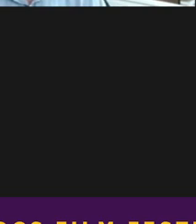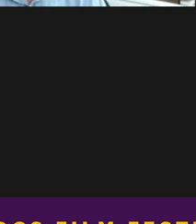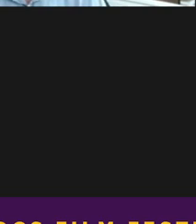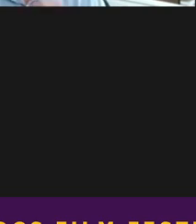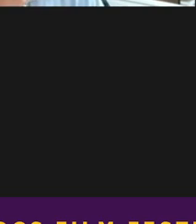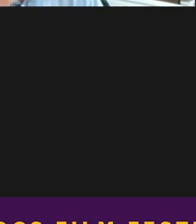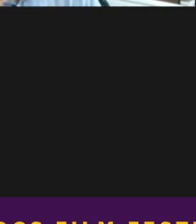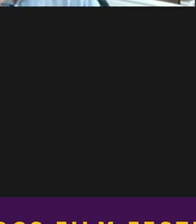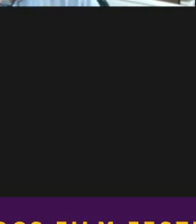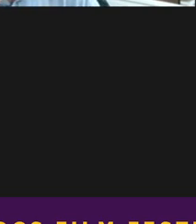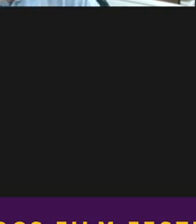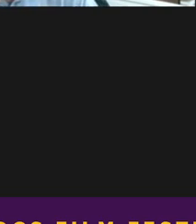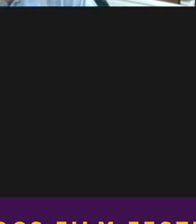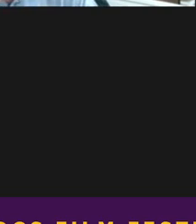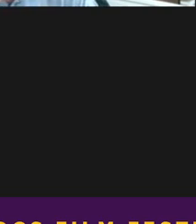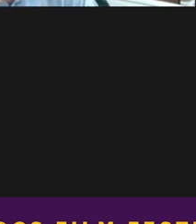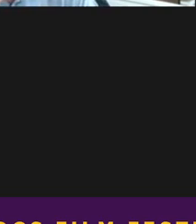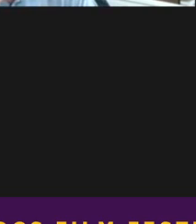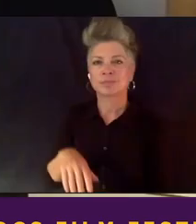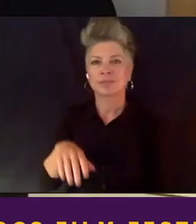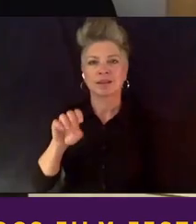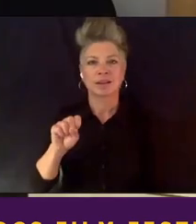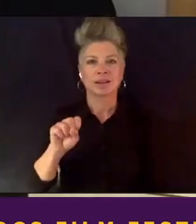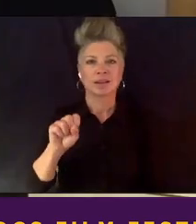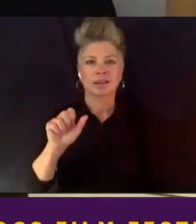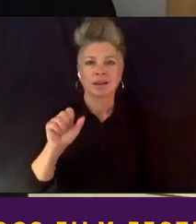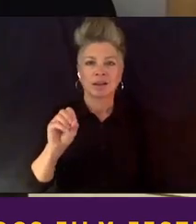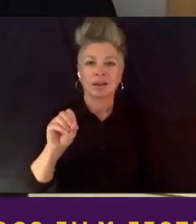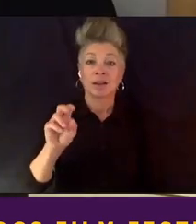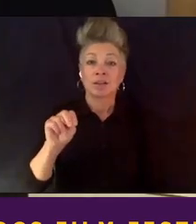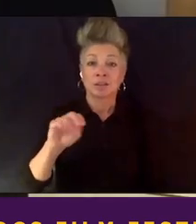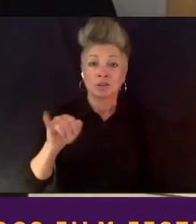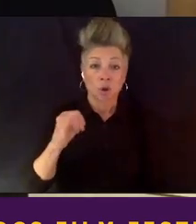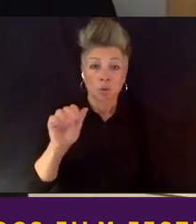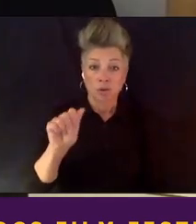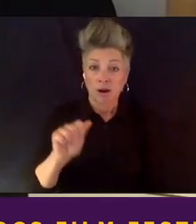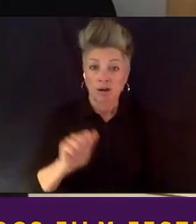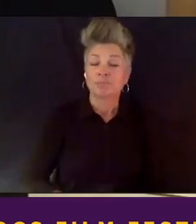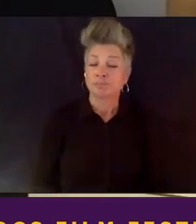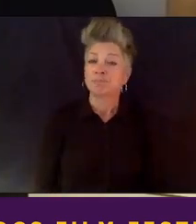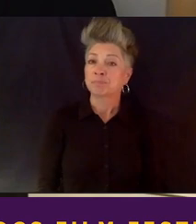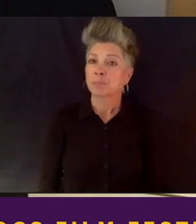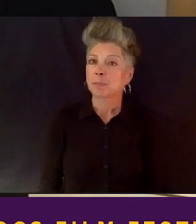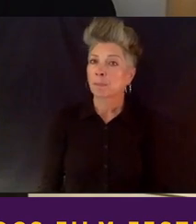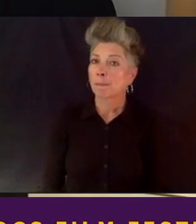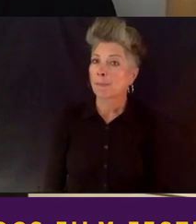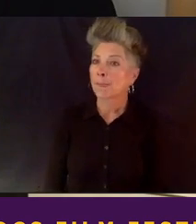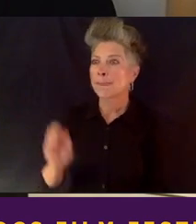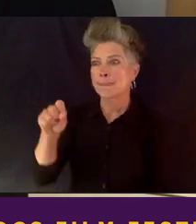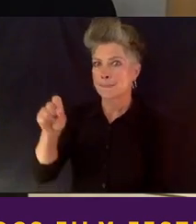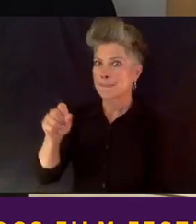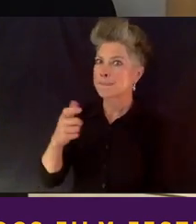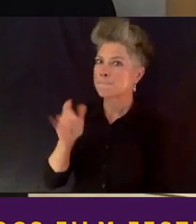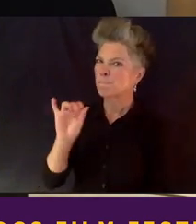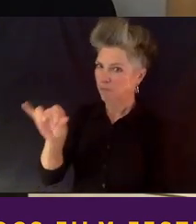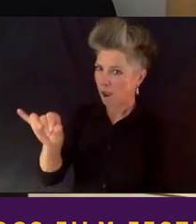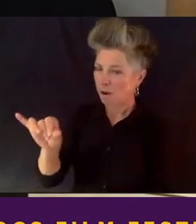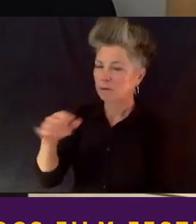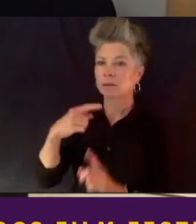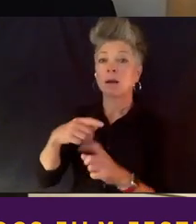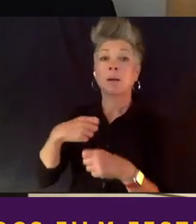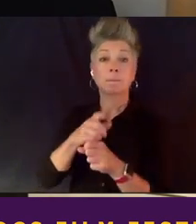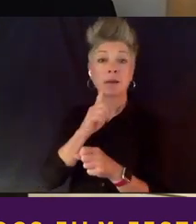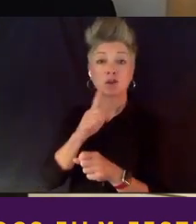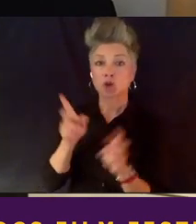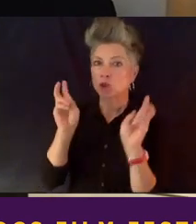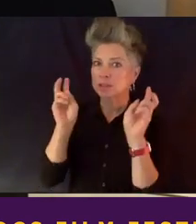And I'll just add to that. I would say, make sure that it is a subject matter that you